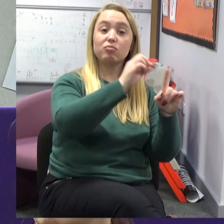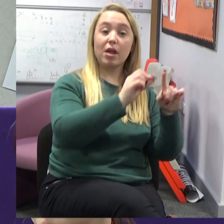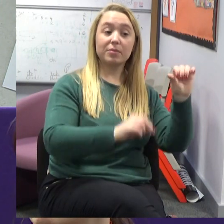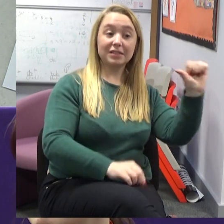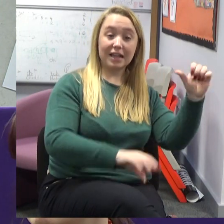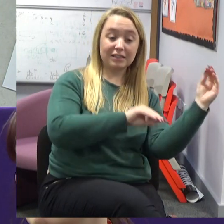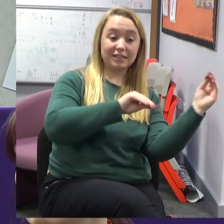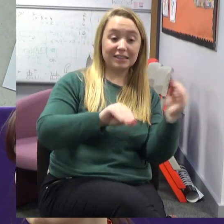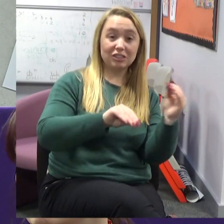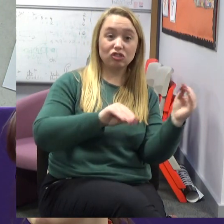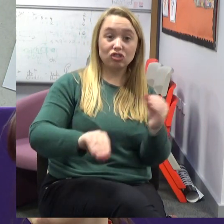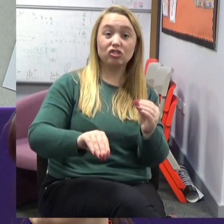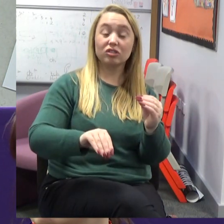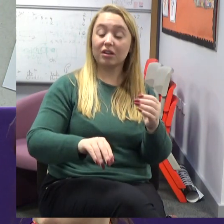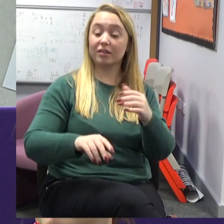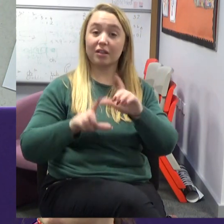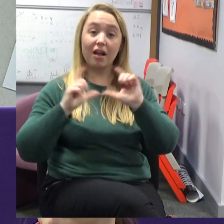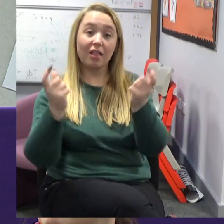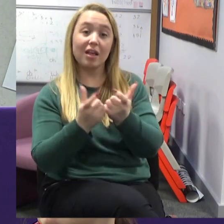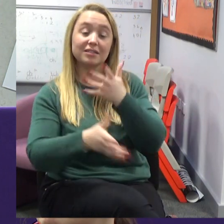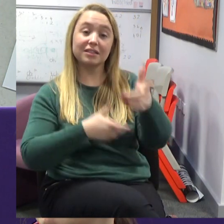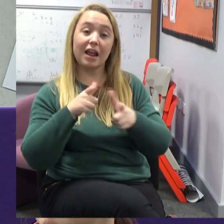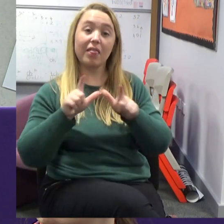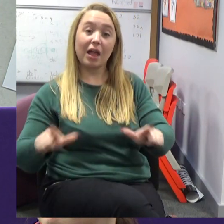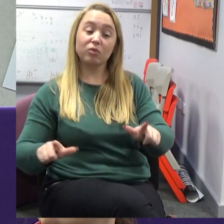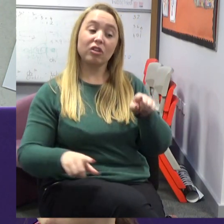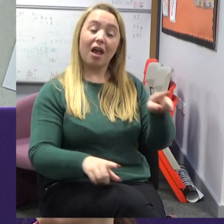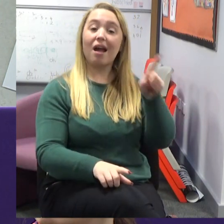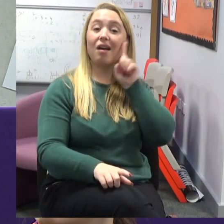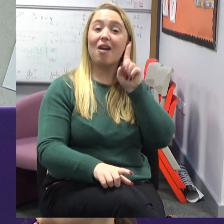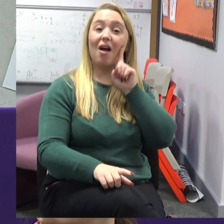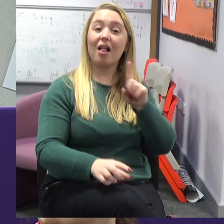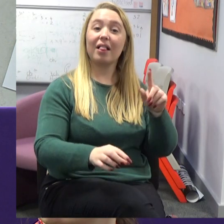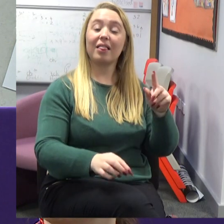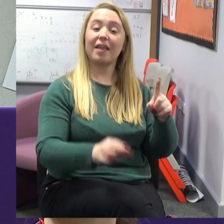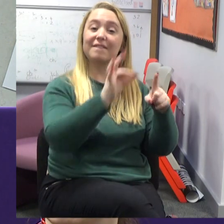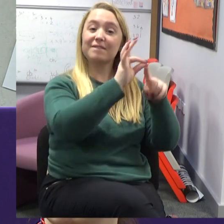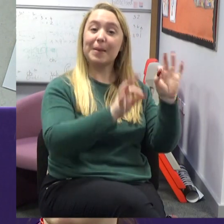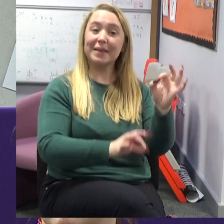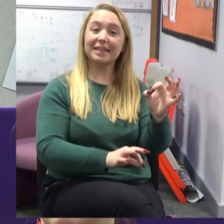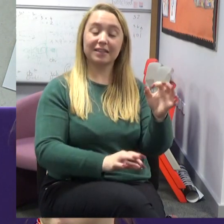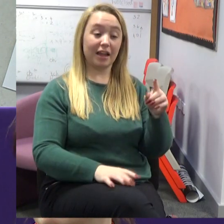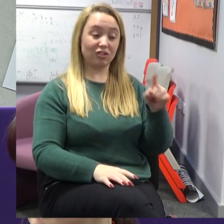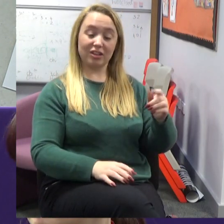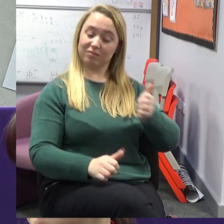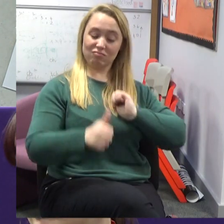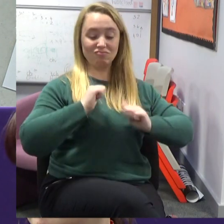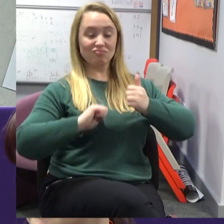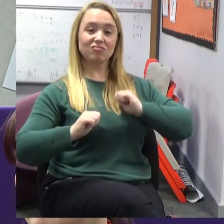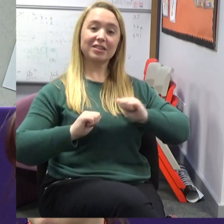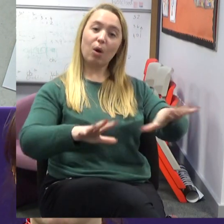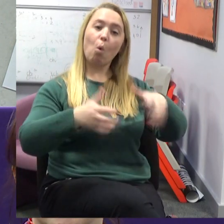sex who teaches her class sign language and because it's so important to take ownership of your own language and to expose others